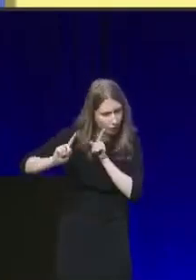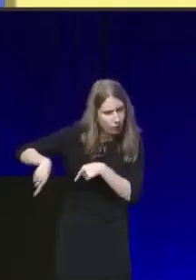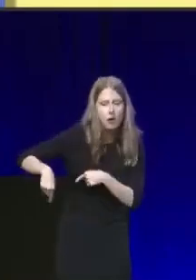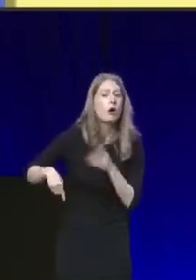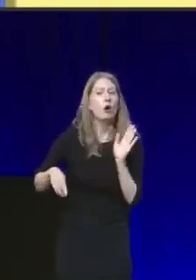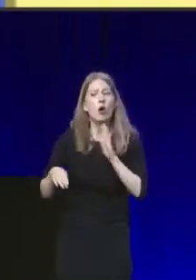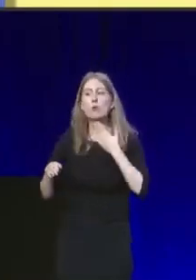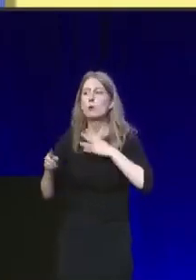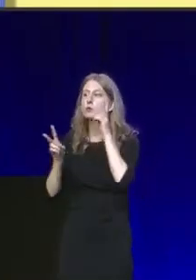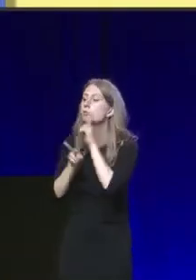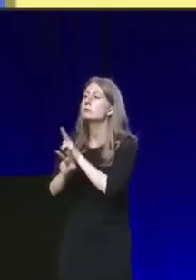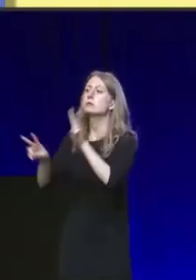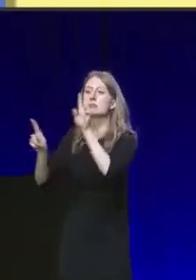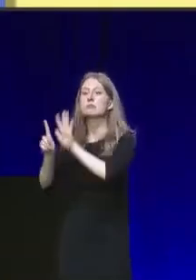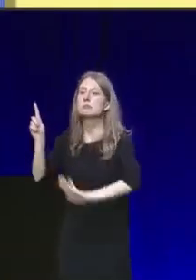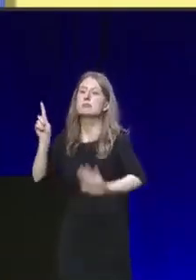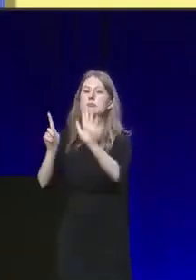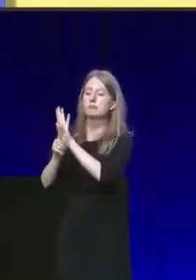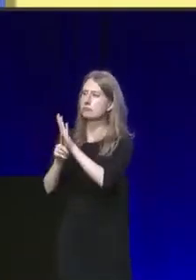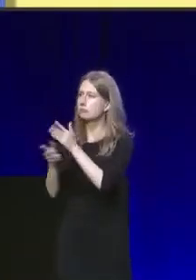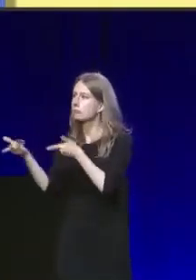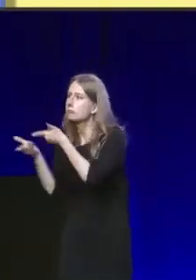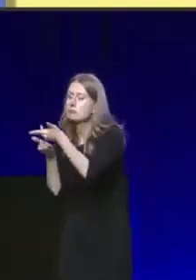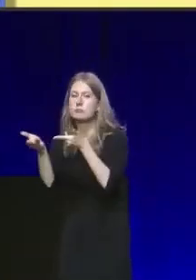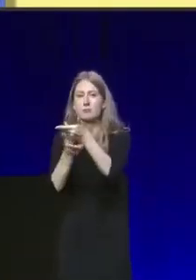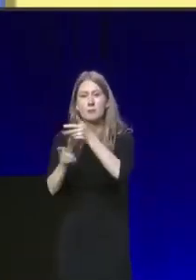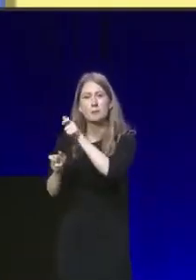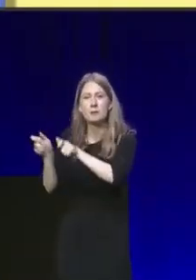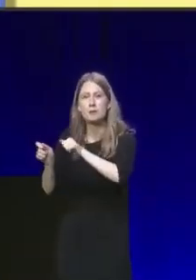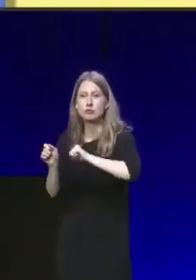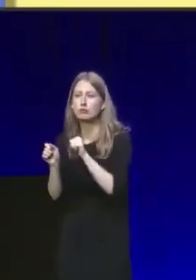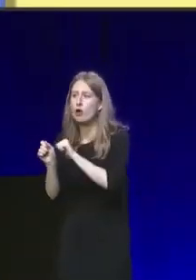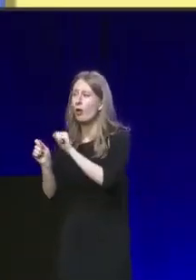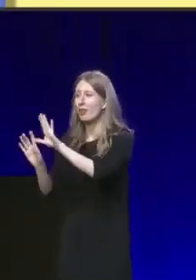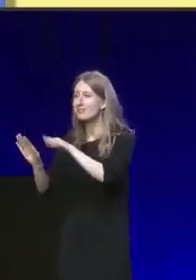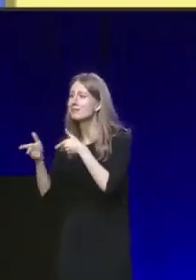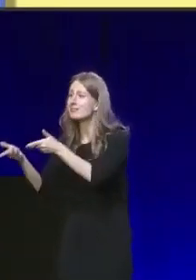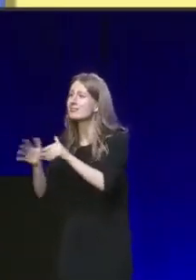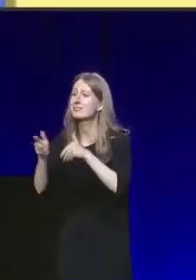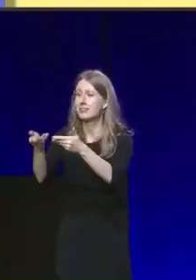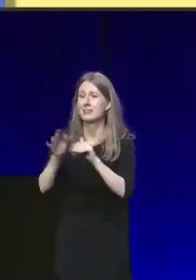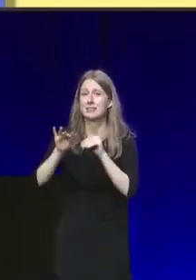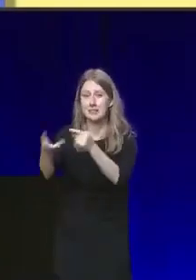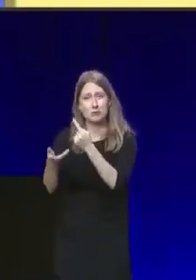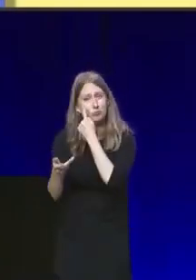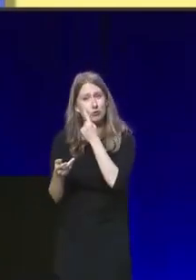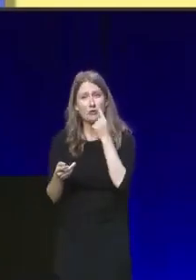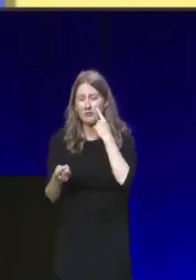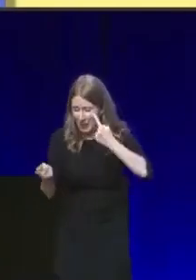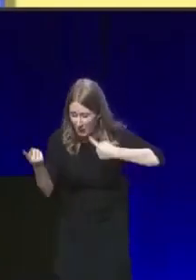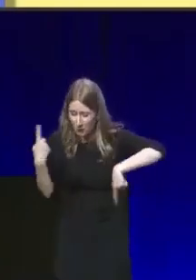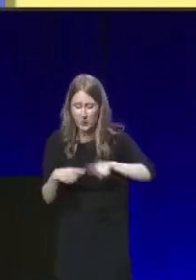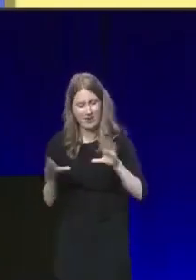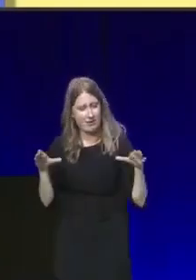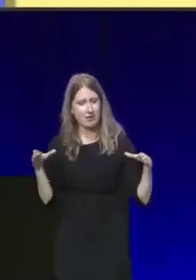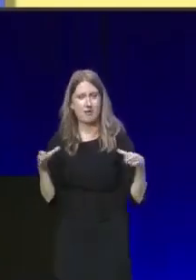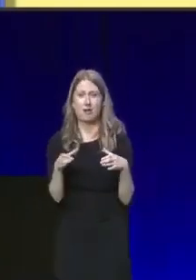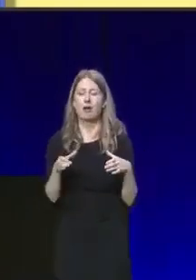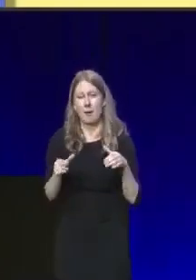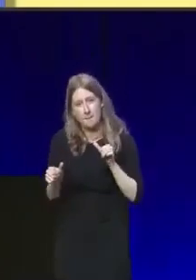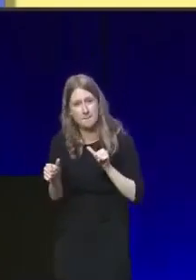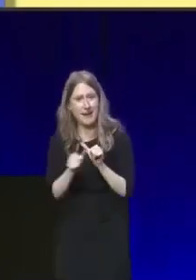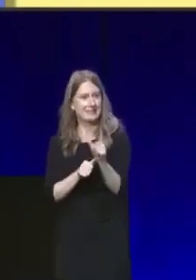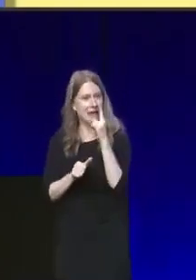looking outwards, speaking with the people of Scotland, serving the people of Scotland, proving we are the party best able